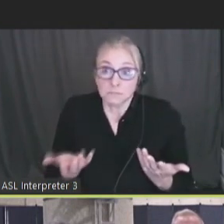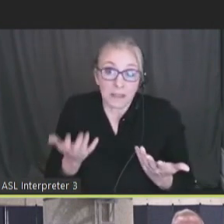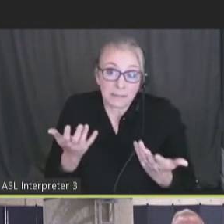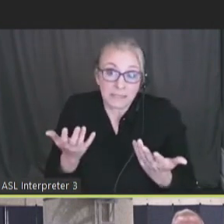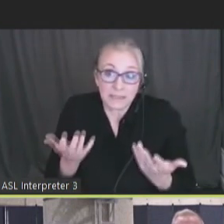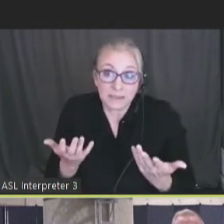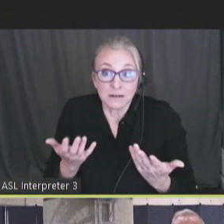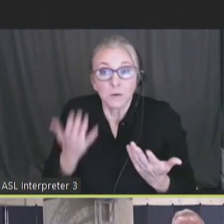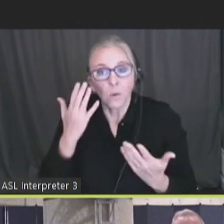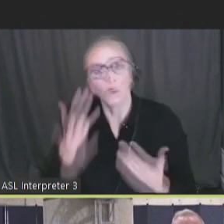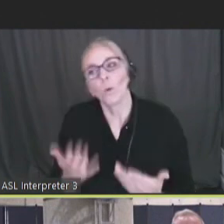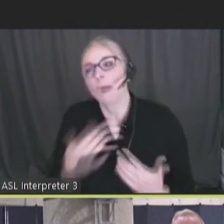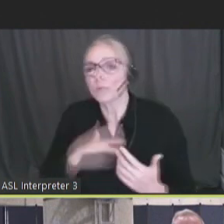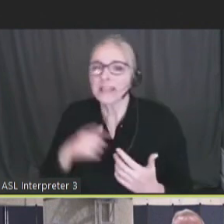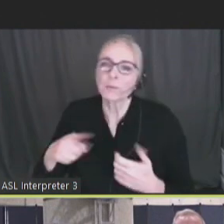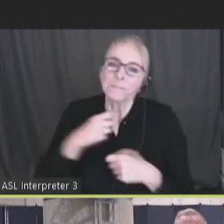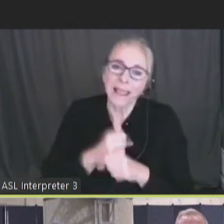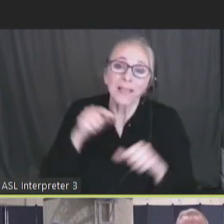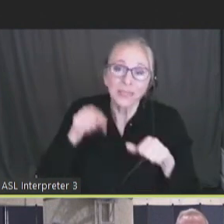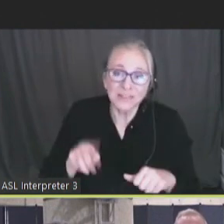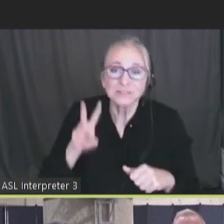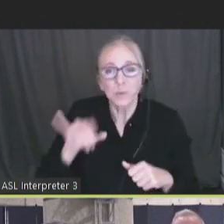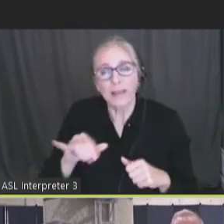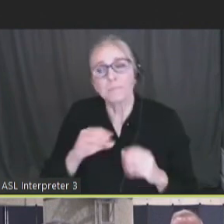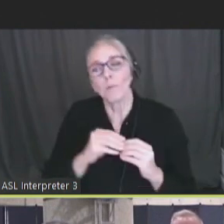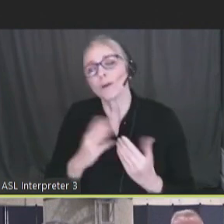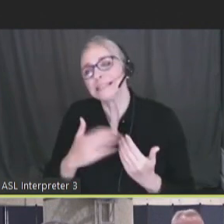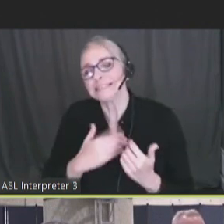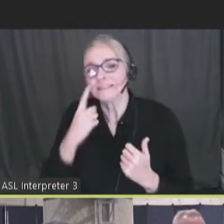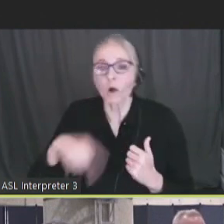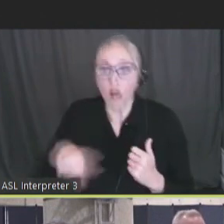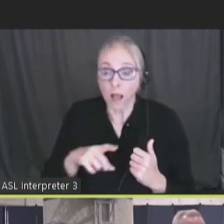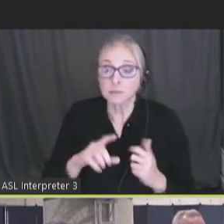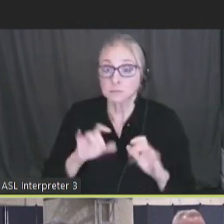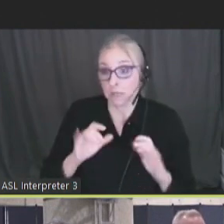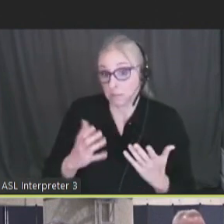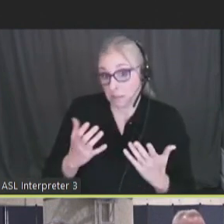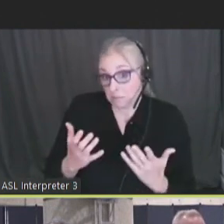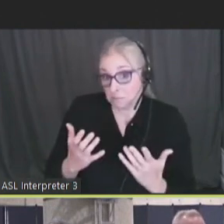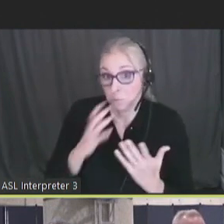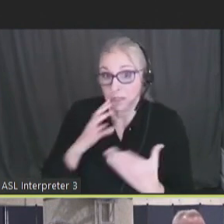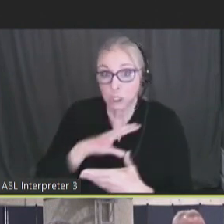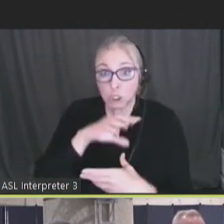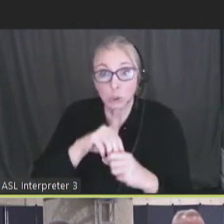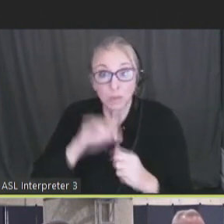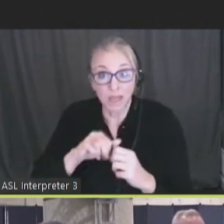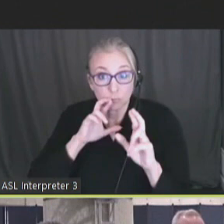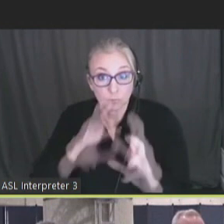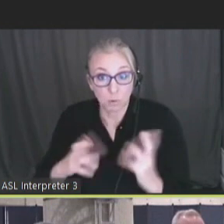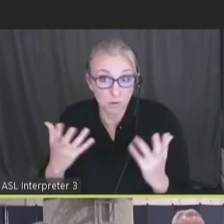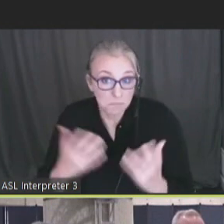Why don't they make it like this instead? It might be something else that we would want to factor into our report.